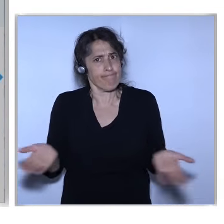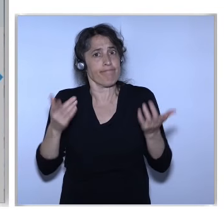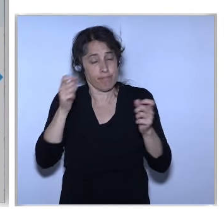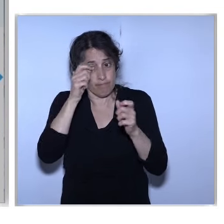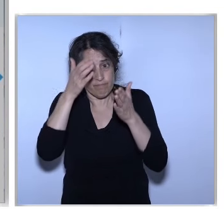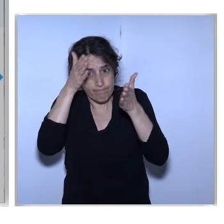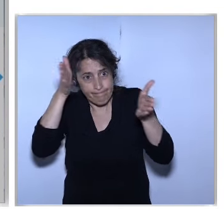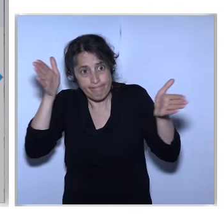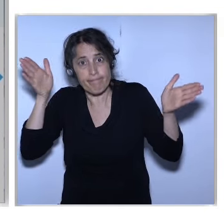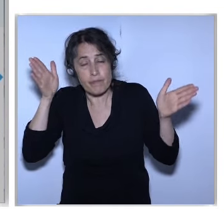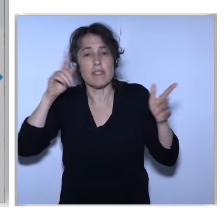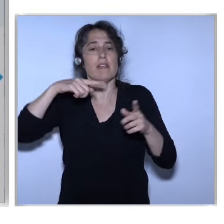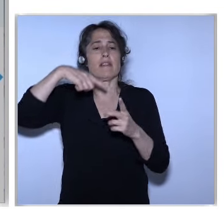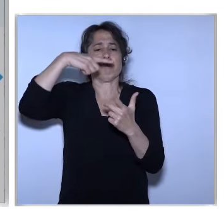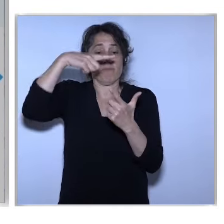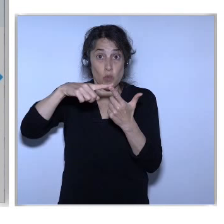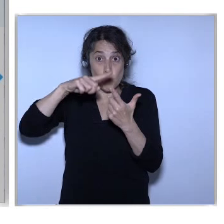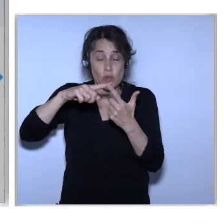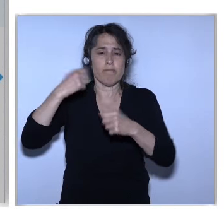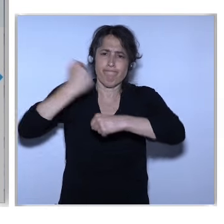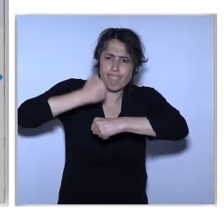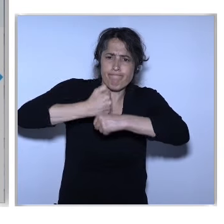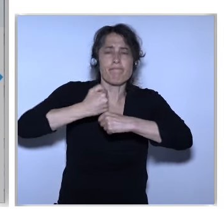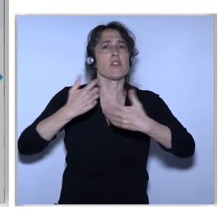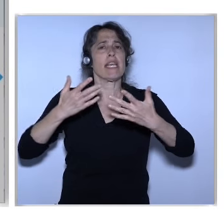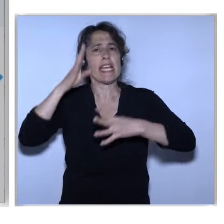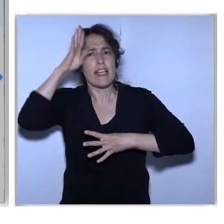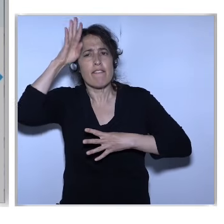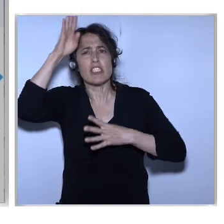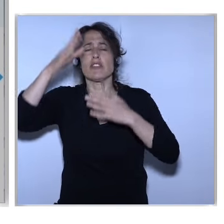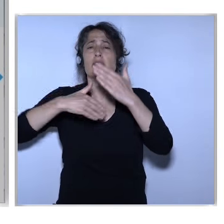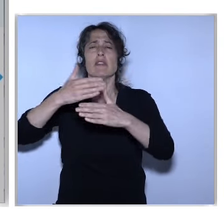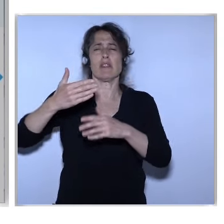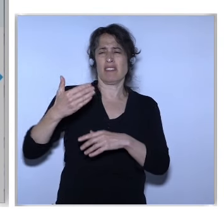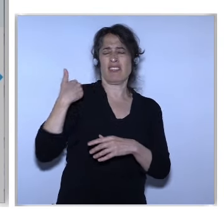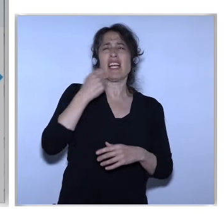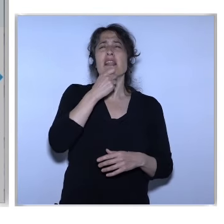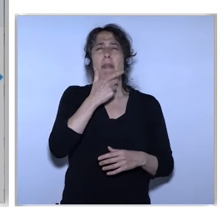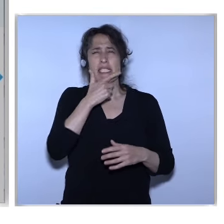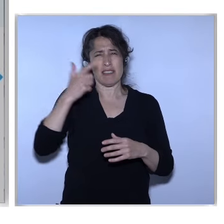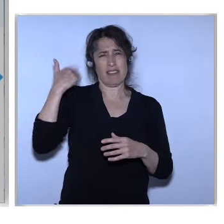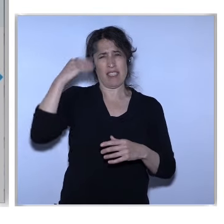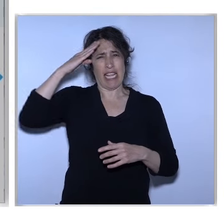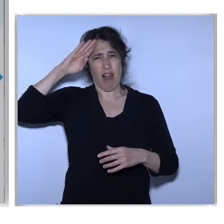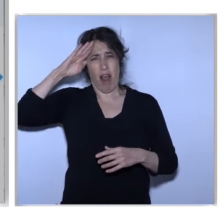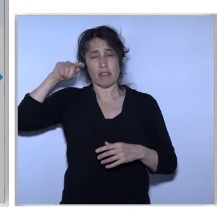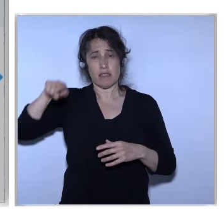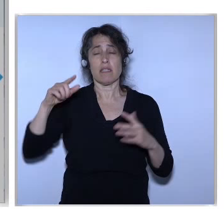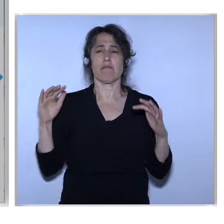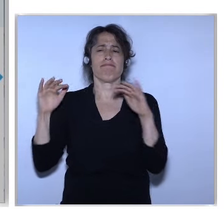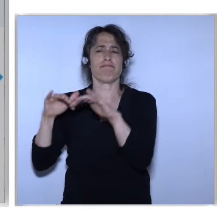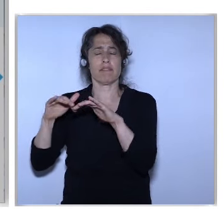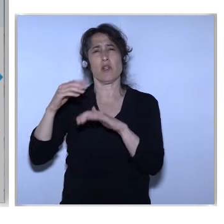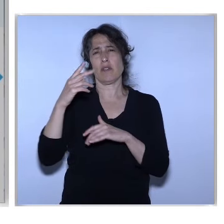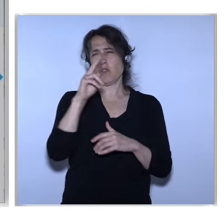With the innovation Camp already Going back Two years To Dublin When the city Of Dublin Was